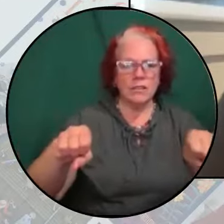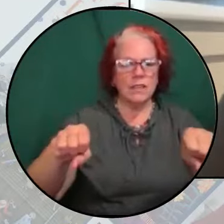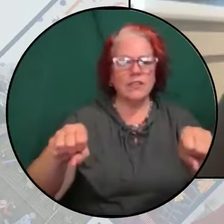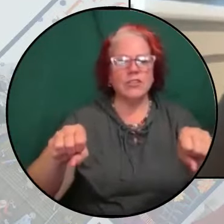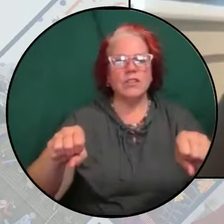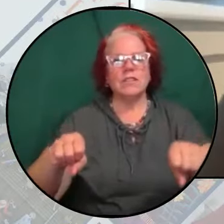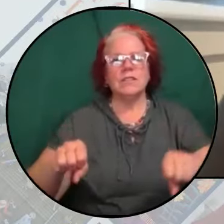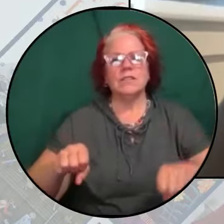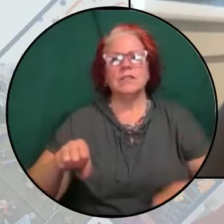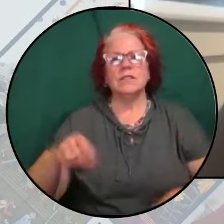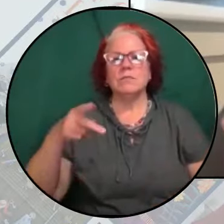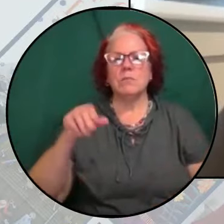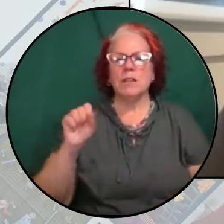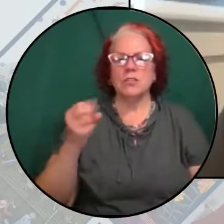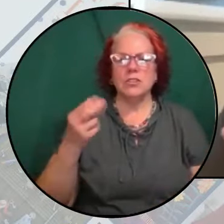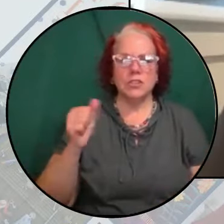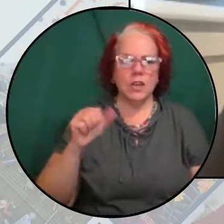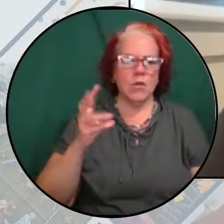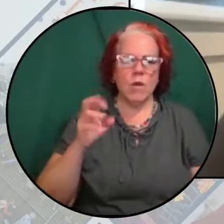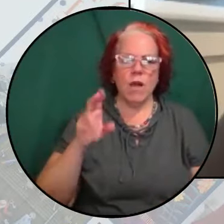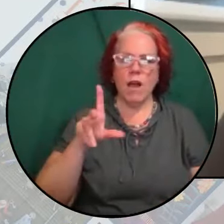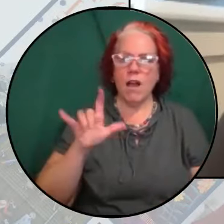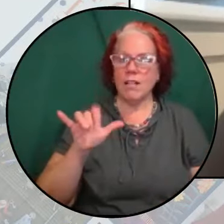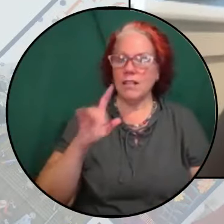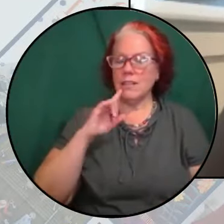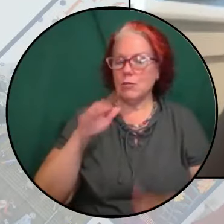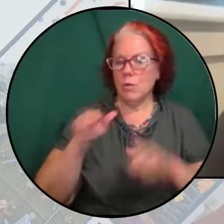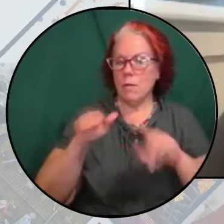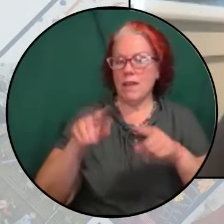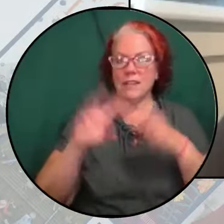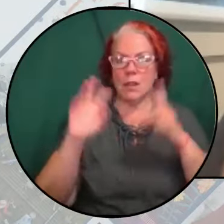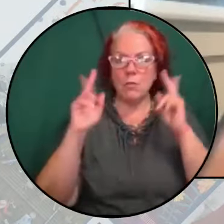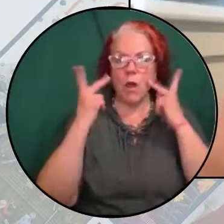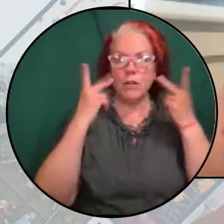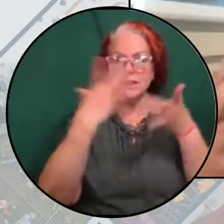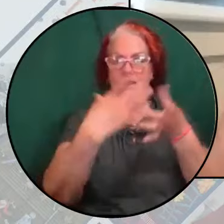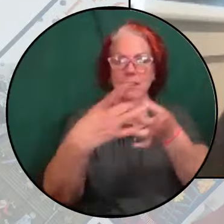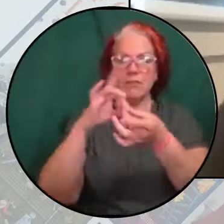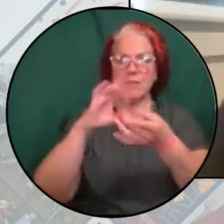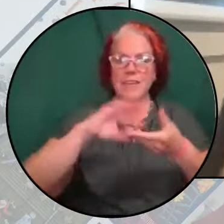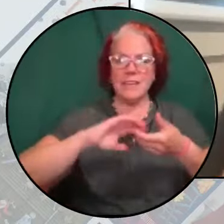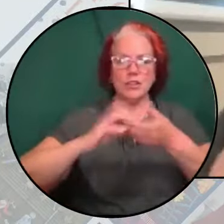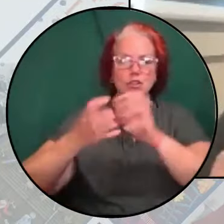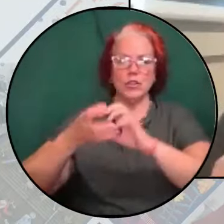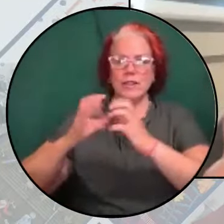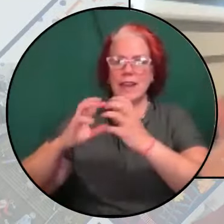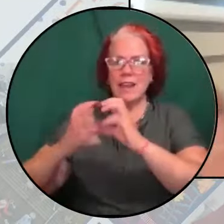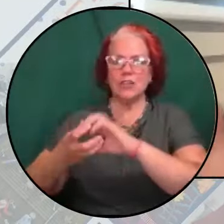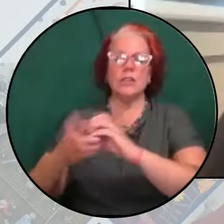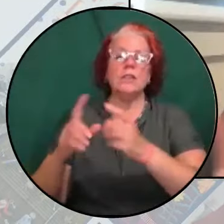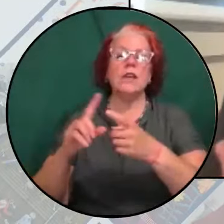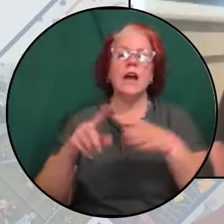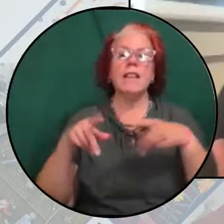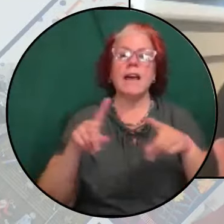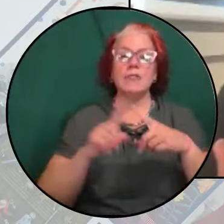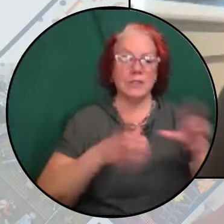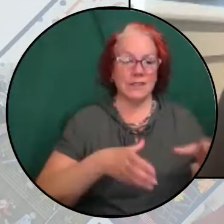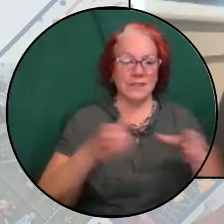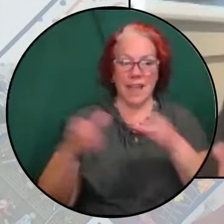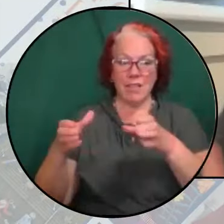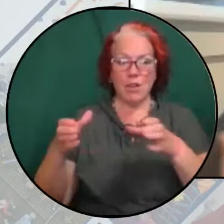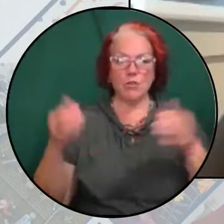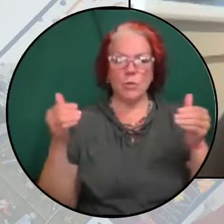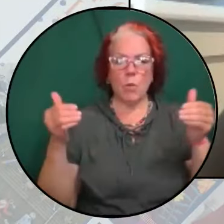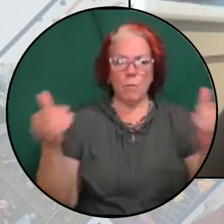Harsha Walia reminds us that a politics of interconnection allows us to not only move beyond our silos, but to understand